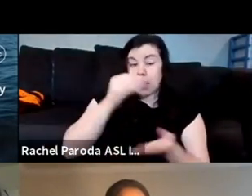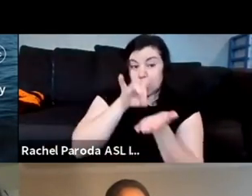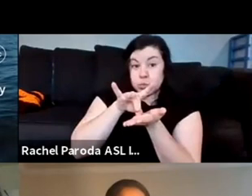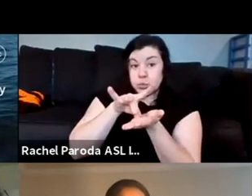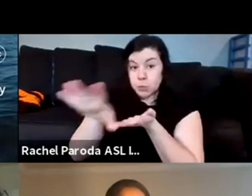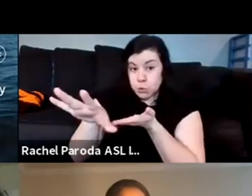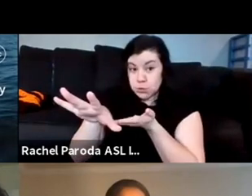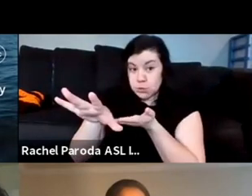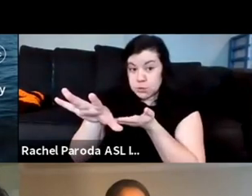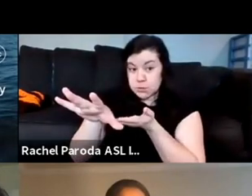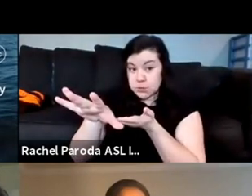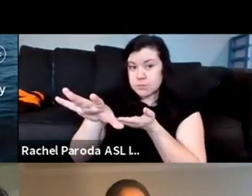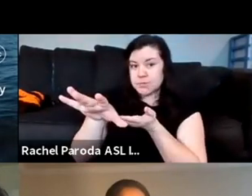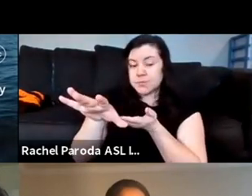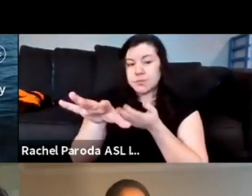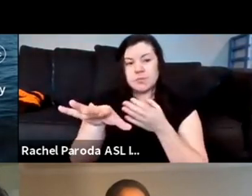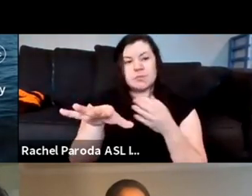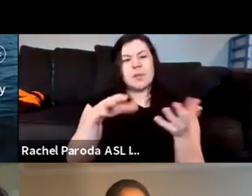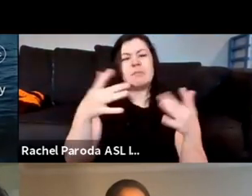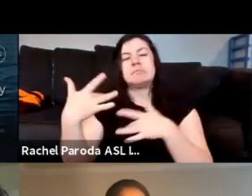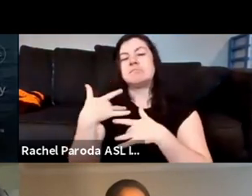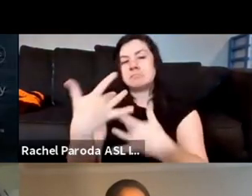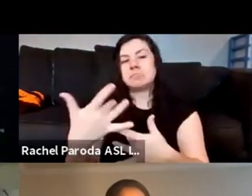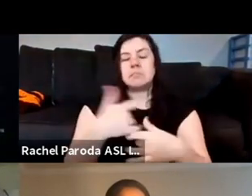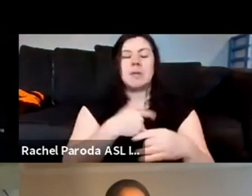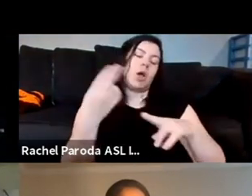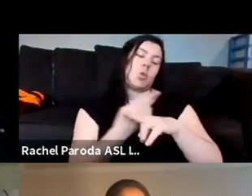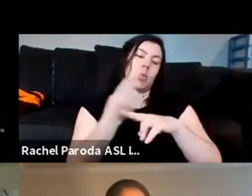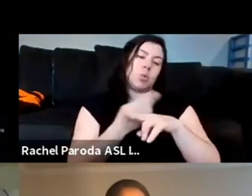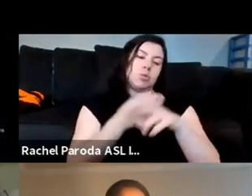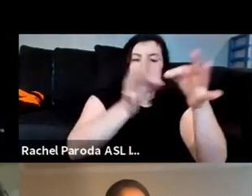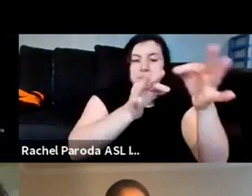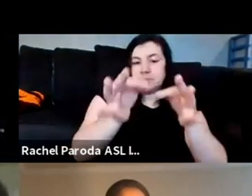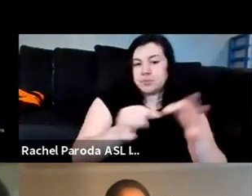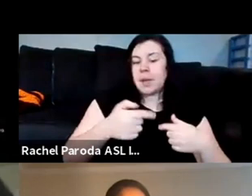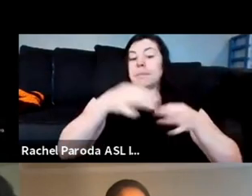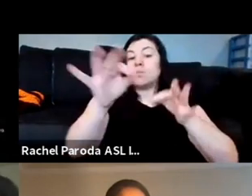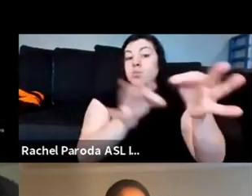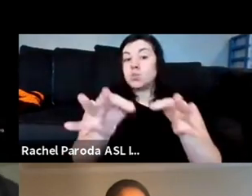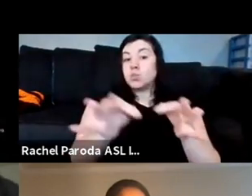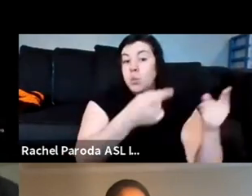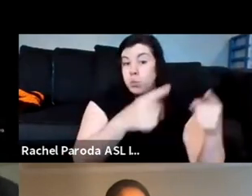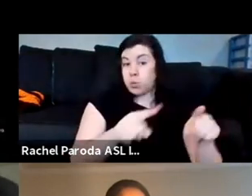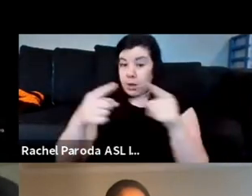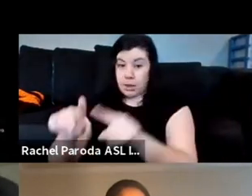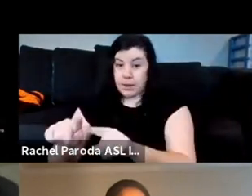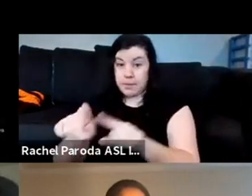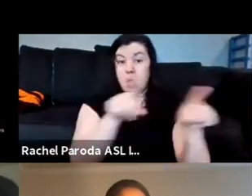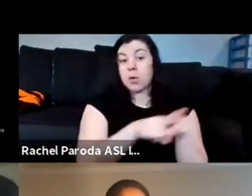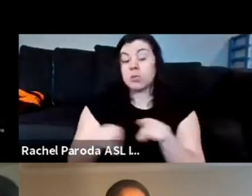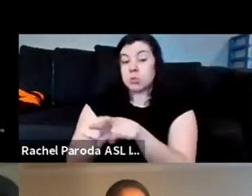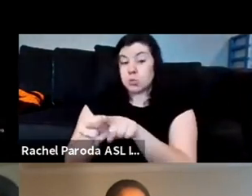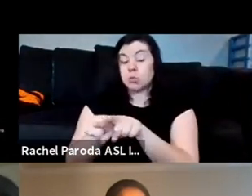certain cases i think i do descriptive practice so i'm describing what is actually happening and then i think also as a museum